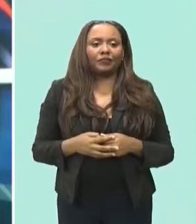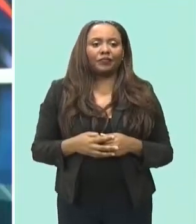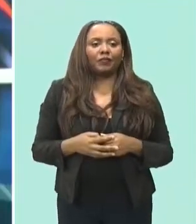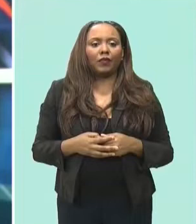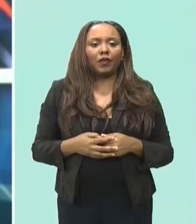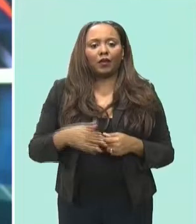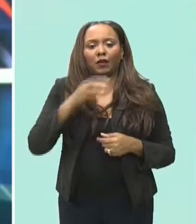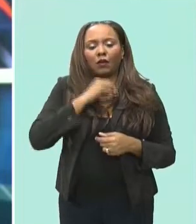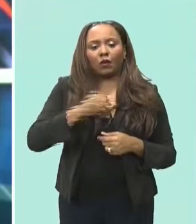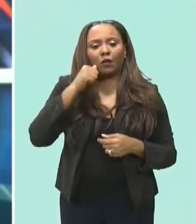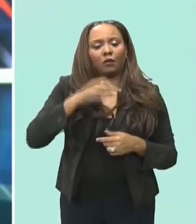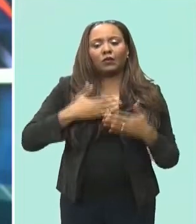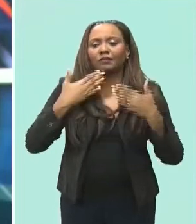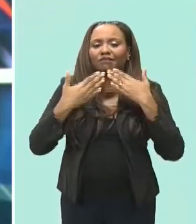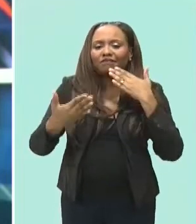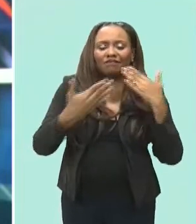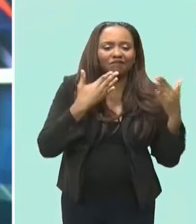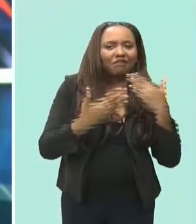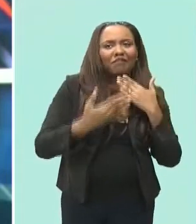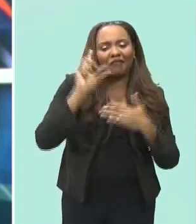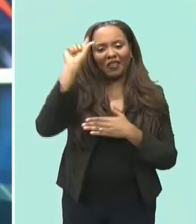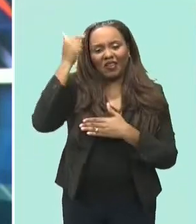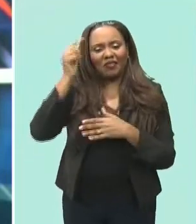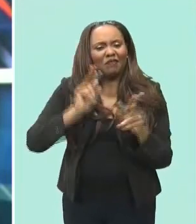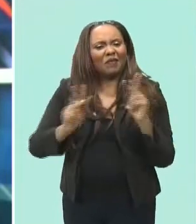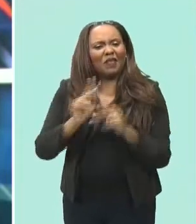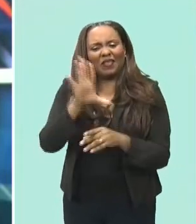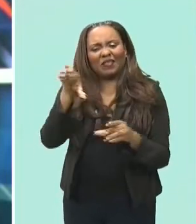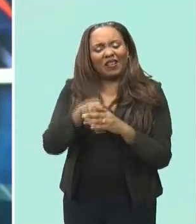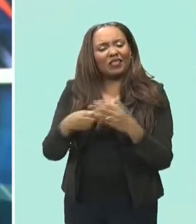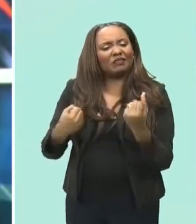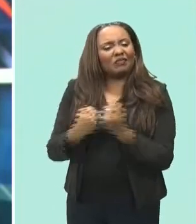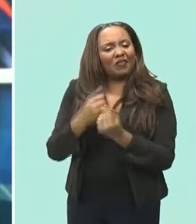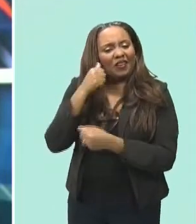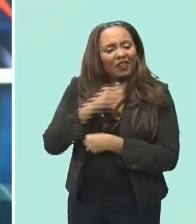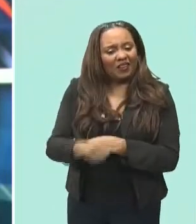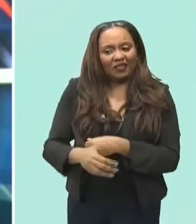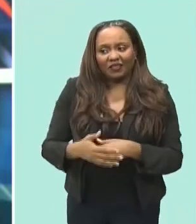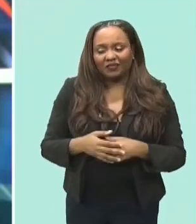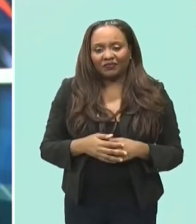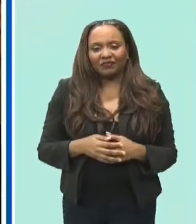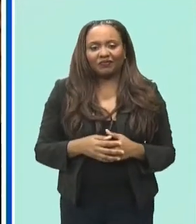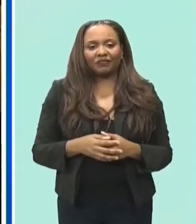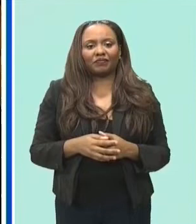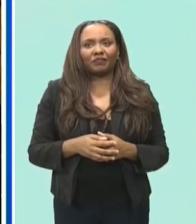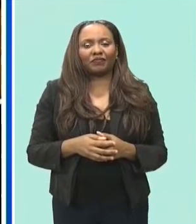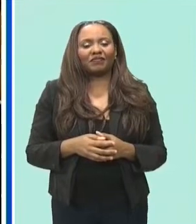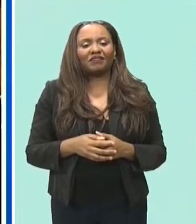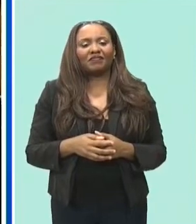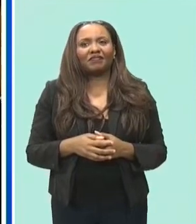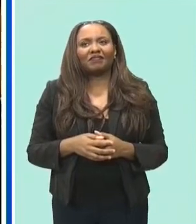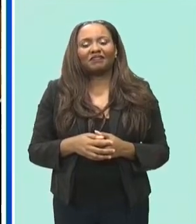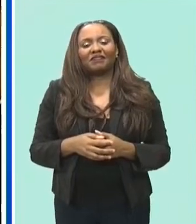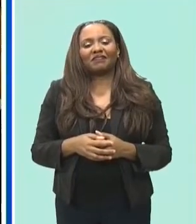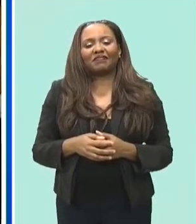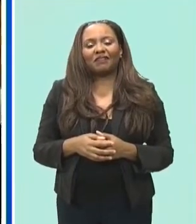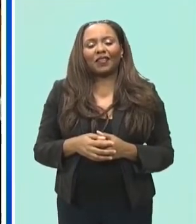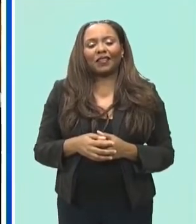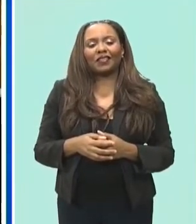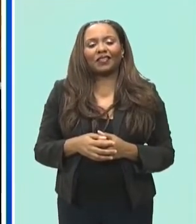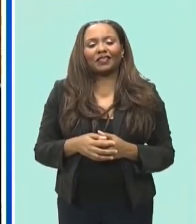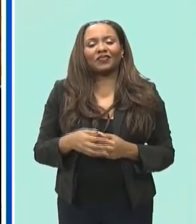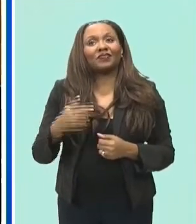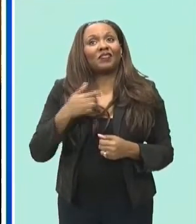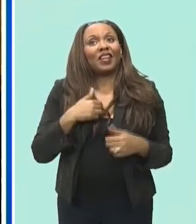elated miss wilcher thanked government and residents of the community for the assistance thank my